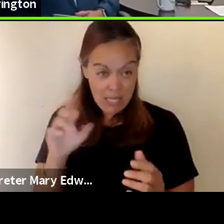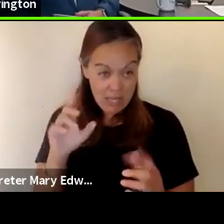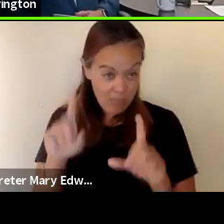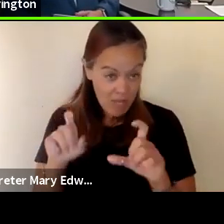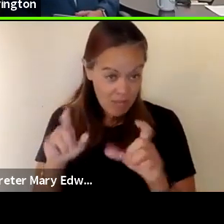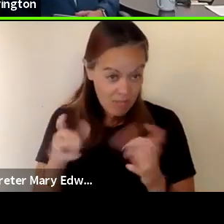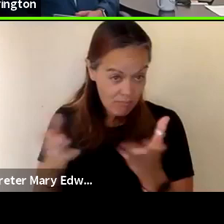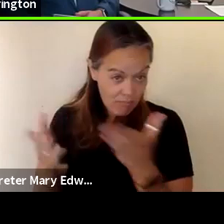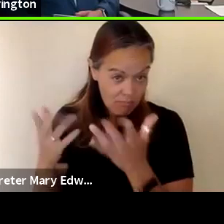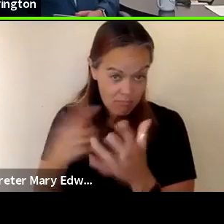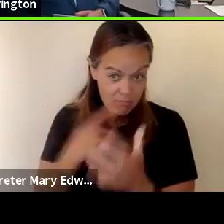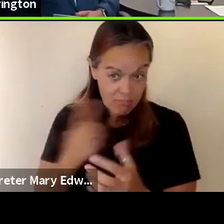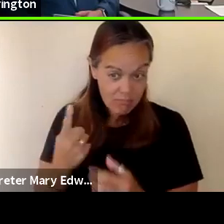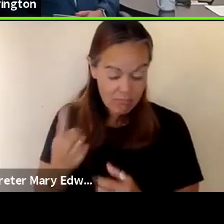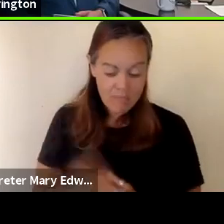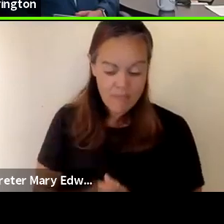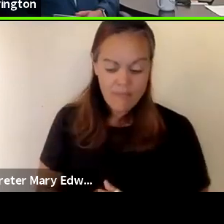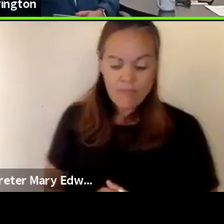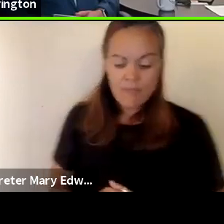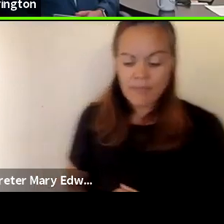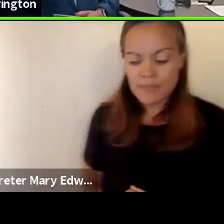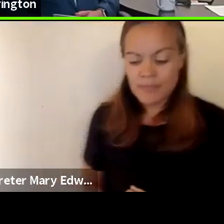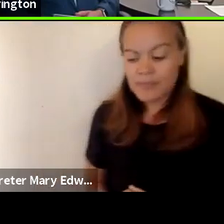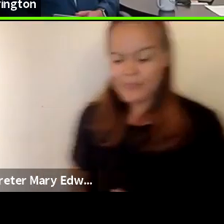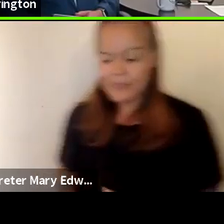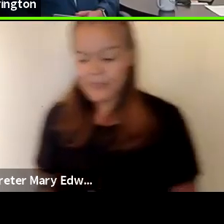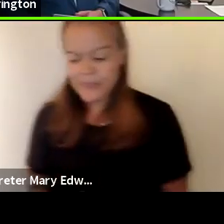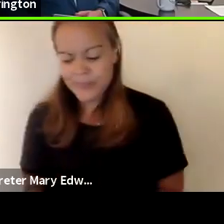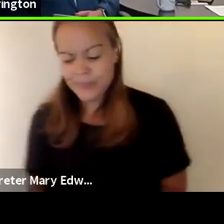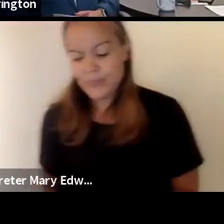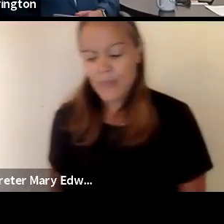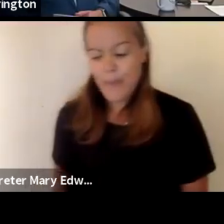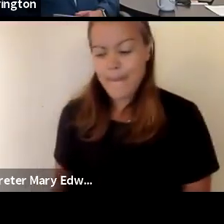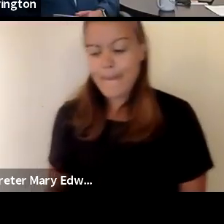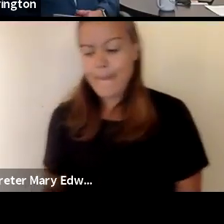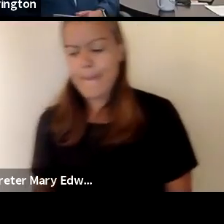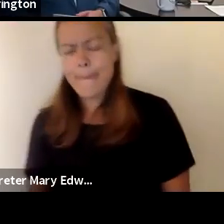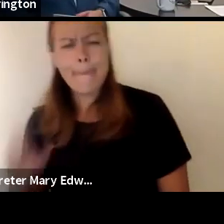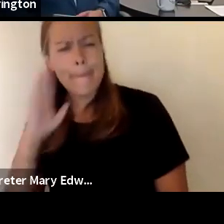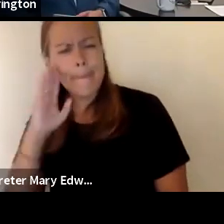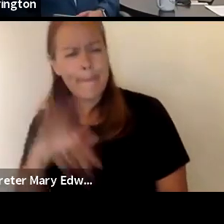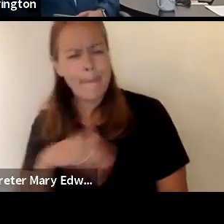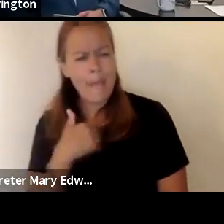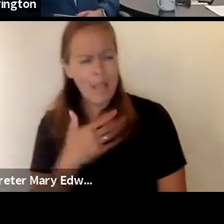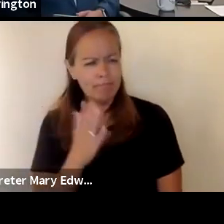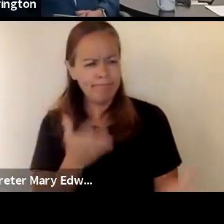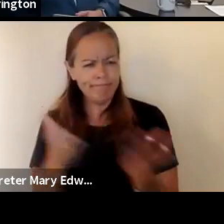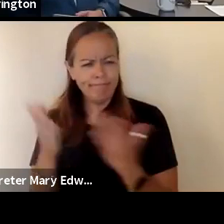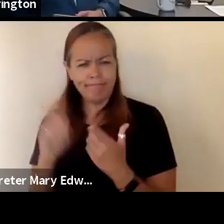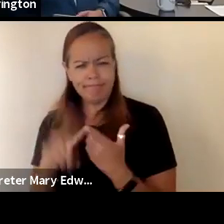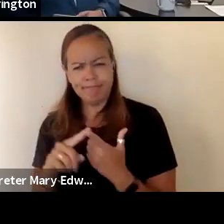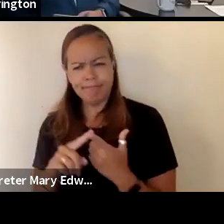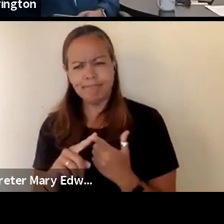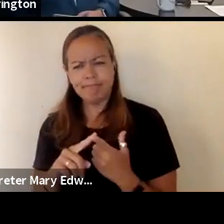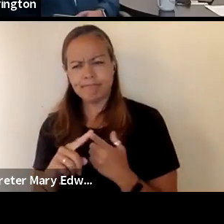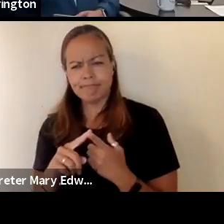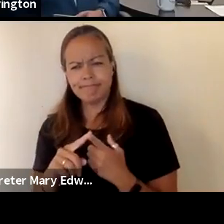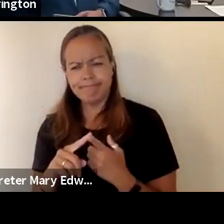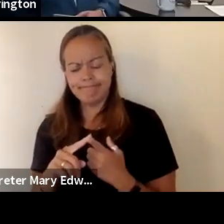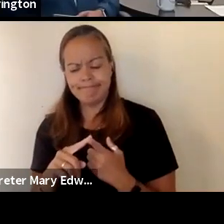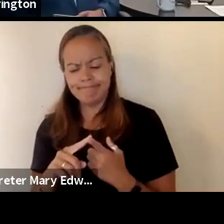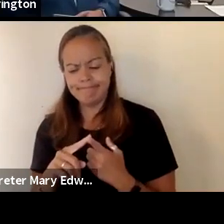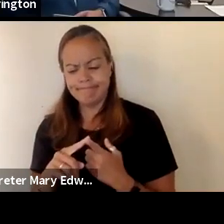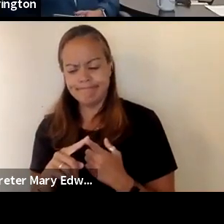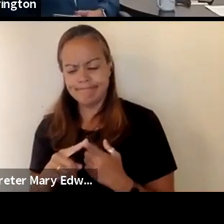yeah you know i think i'm going to turn this over to uh either the